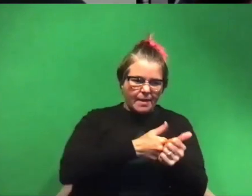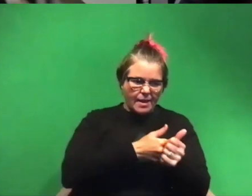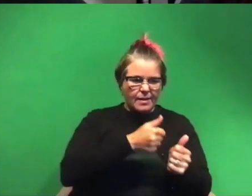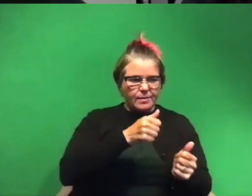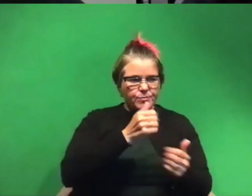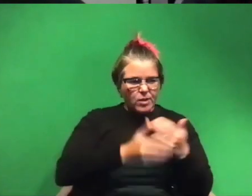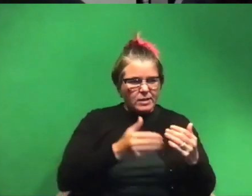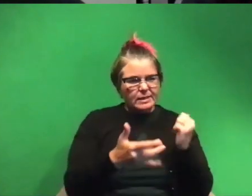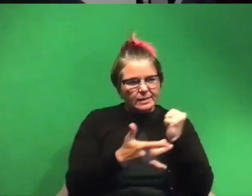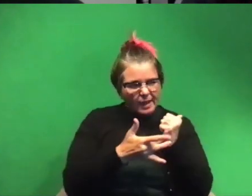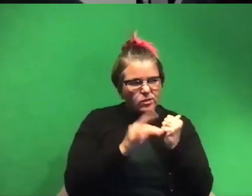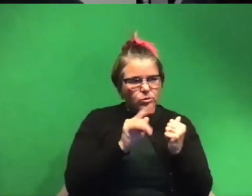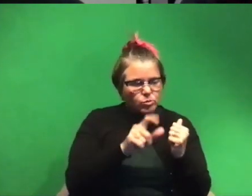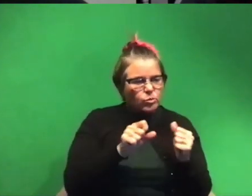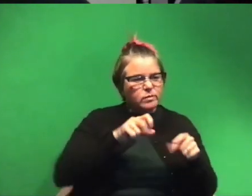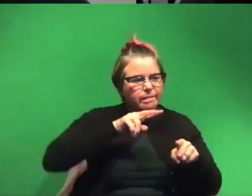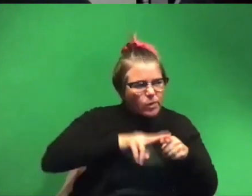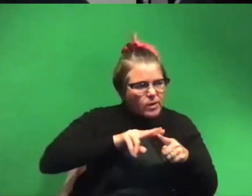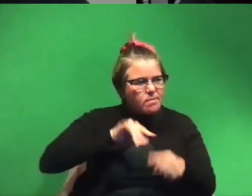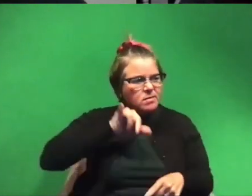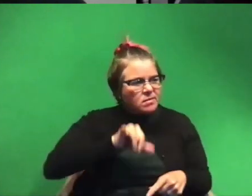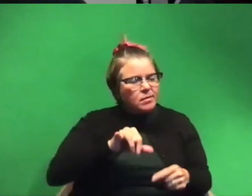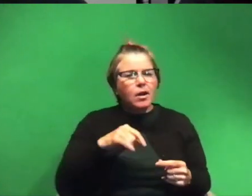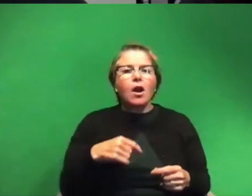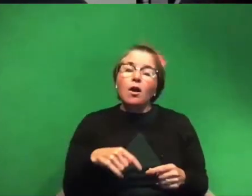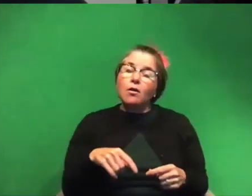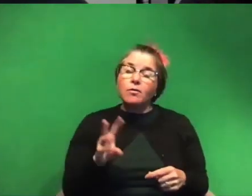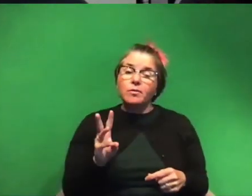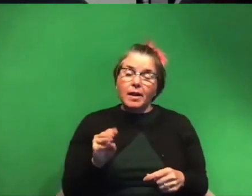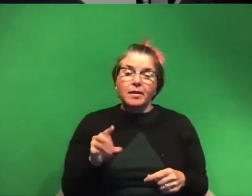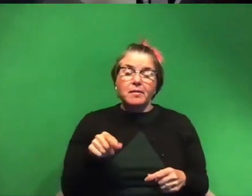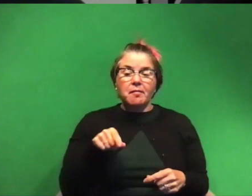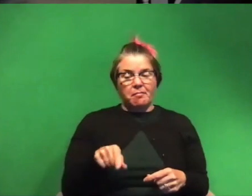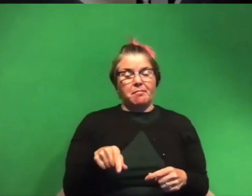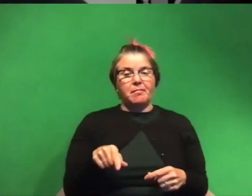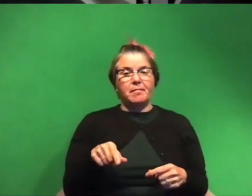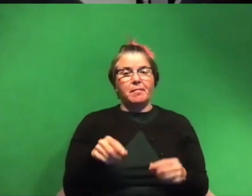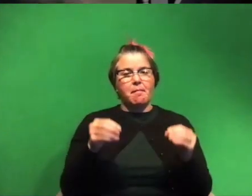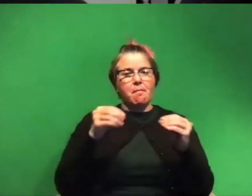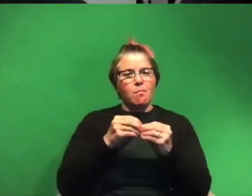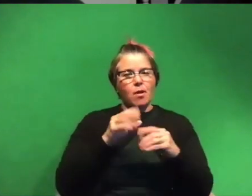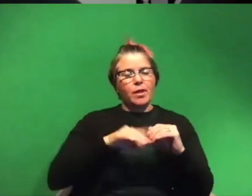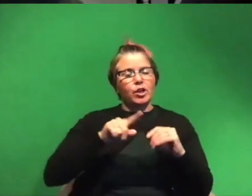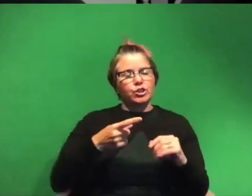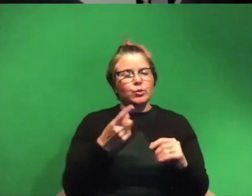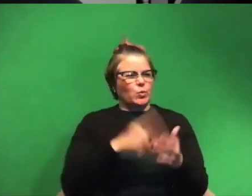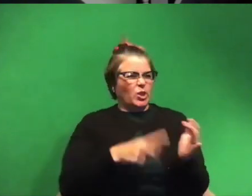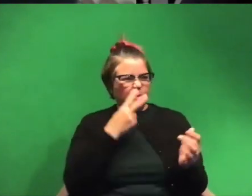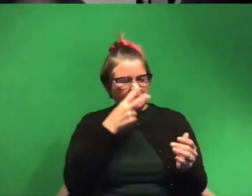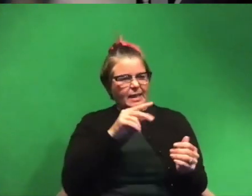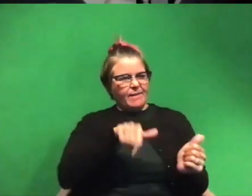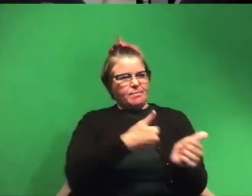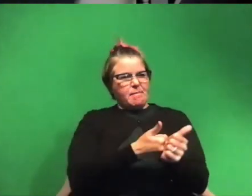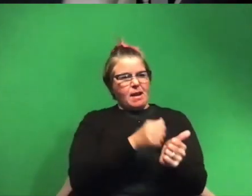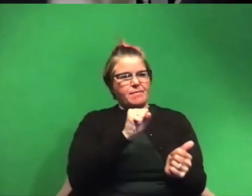tools and learn more about the vocabulary and said oh wow like there's more than just meets the eye there's more behind the scenes